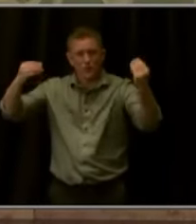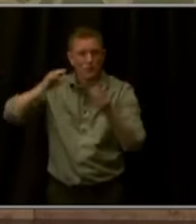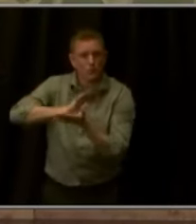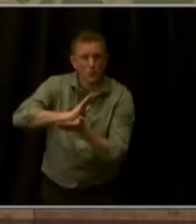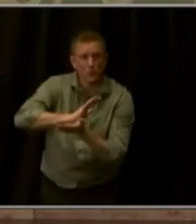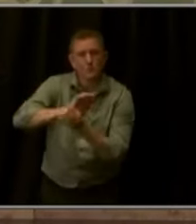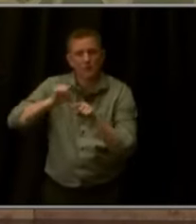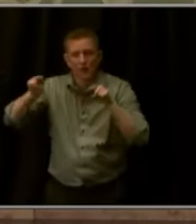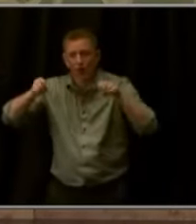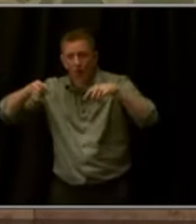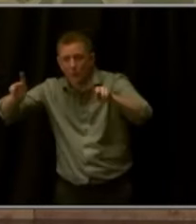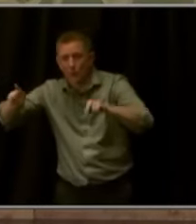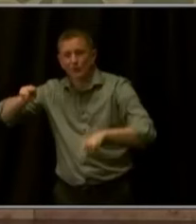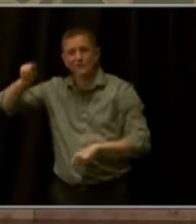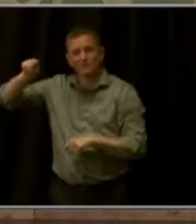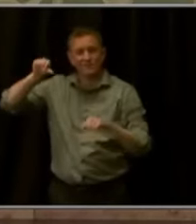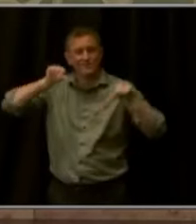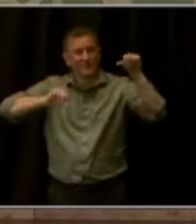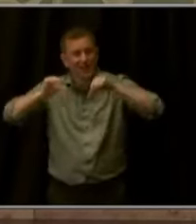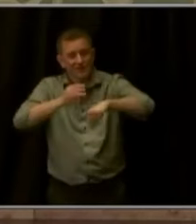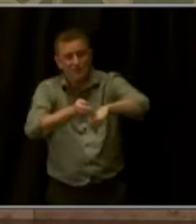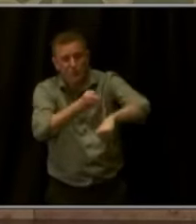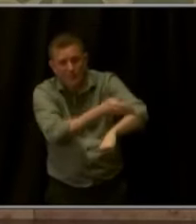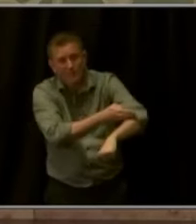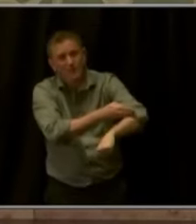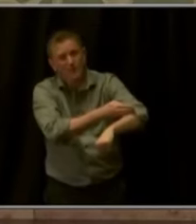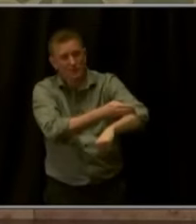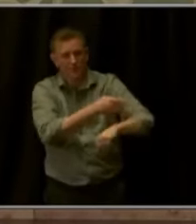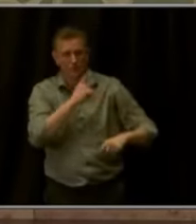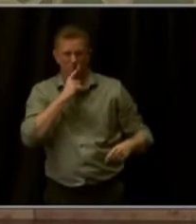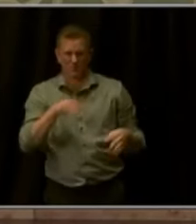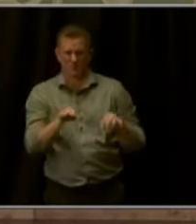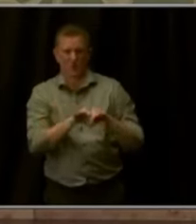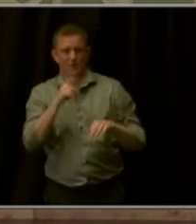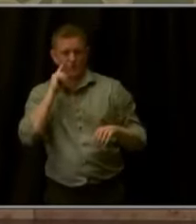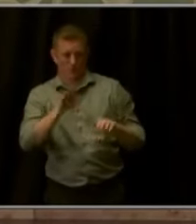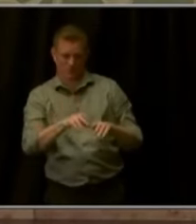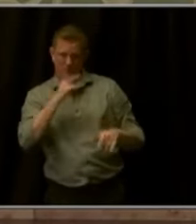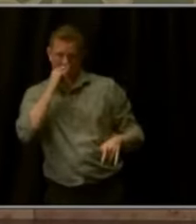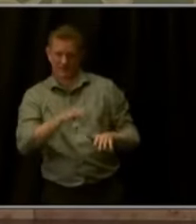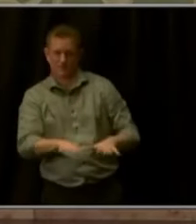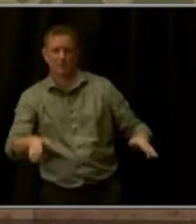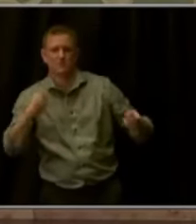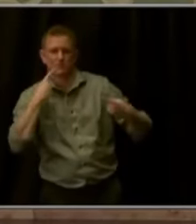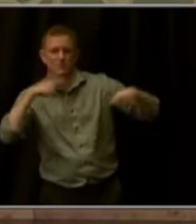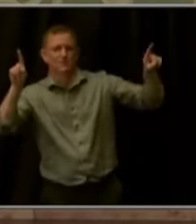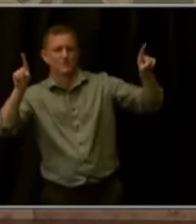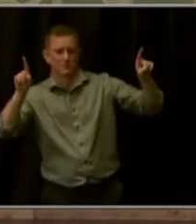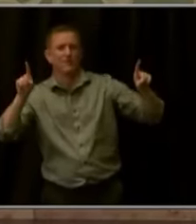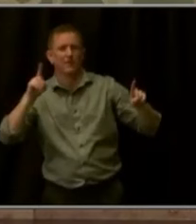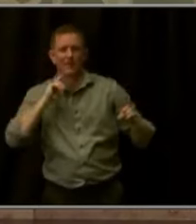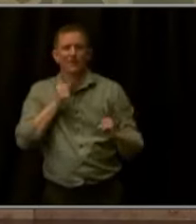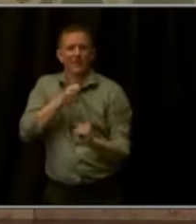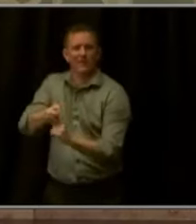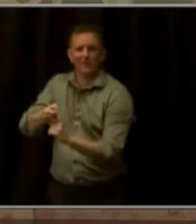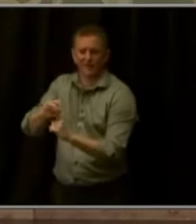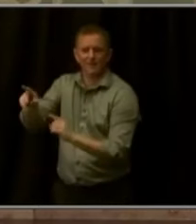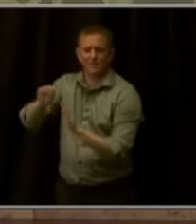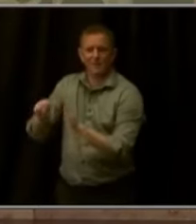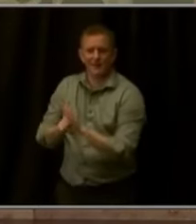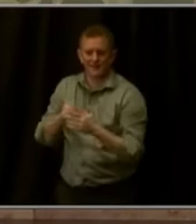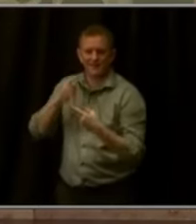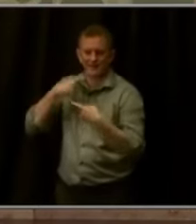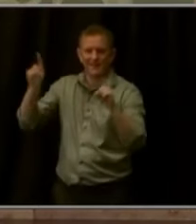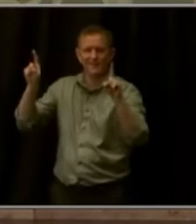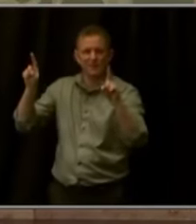achievement as well. So important for kids' success, and for Colorado's success in our second 150 years, and I look forward to